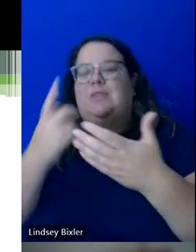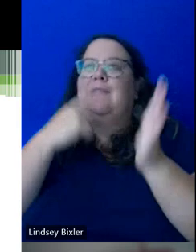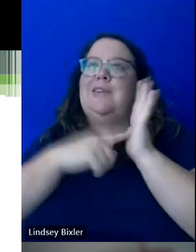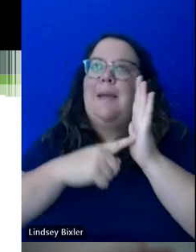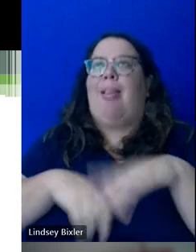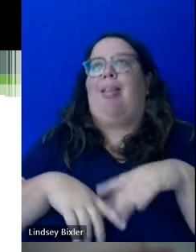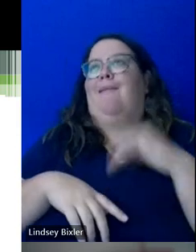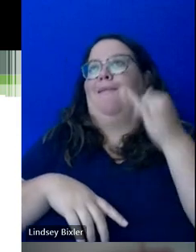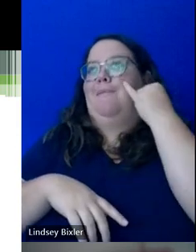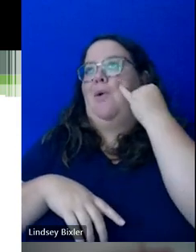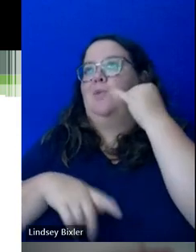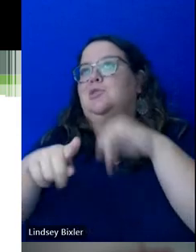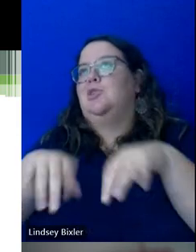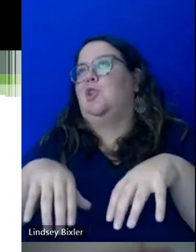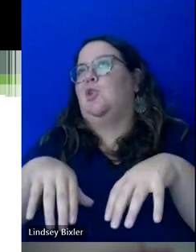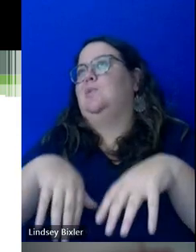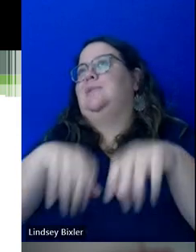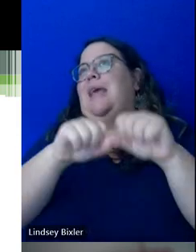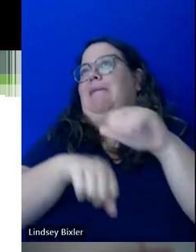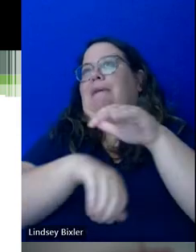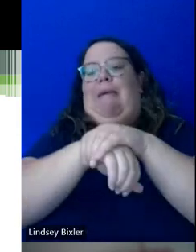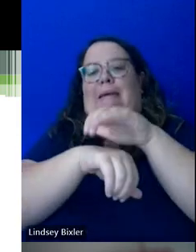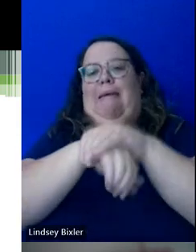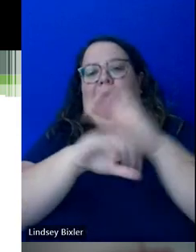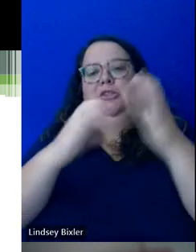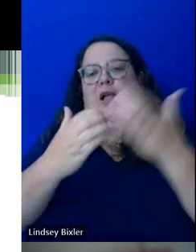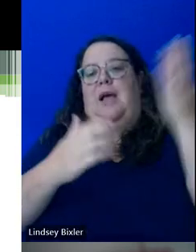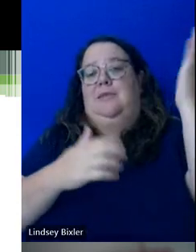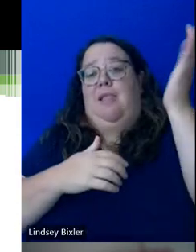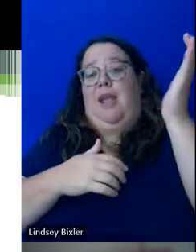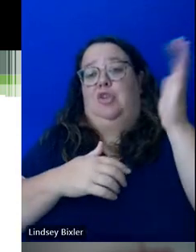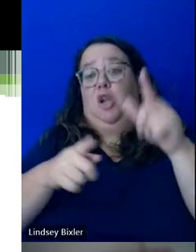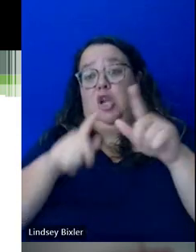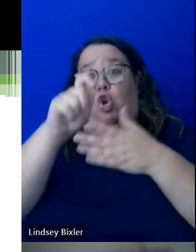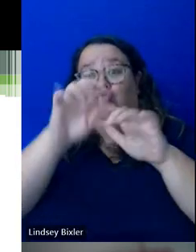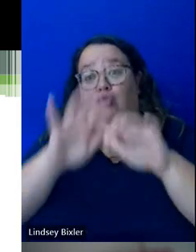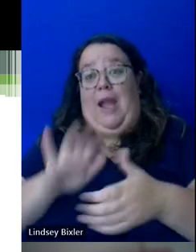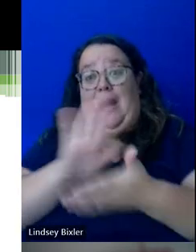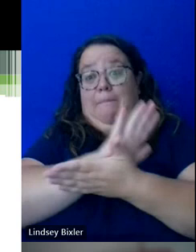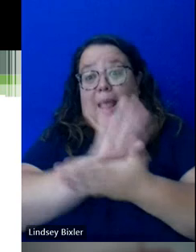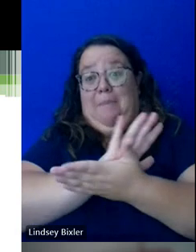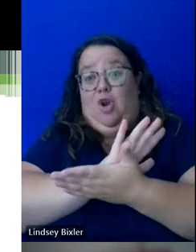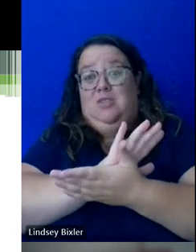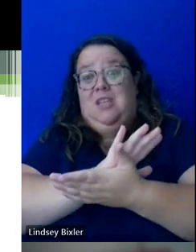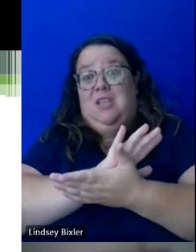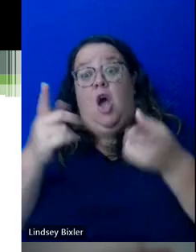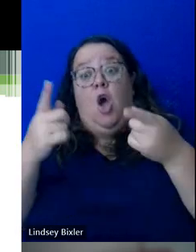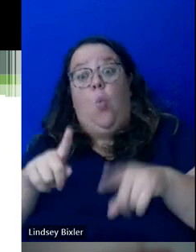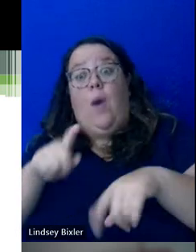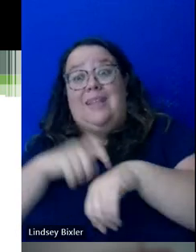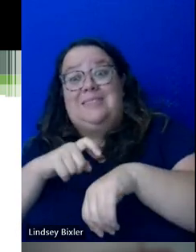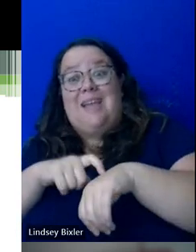you are in an English class and it's a lecture class and you're writing papers, when it's time to go send